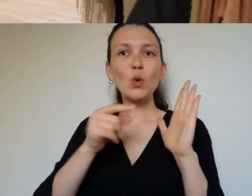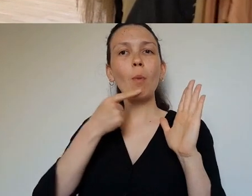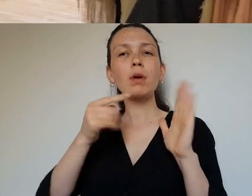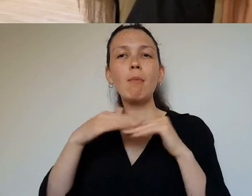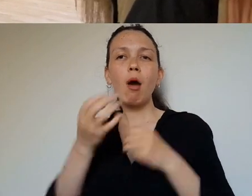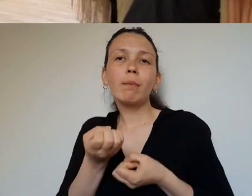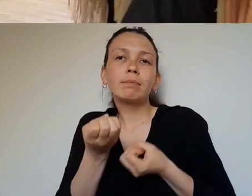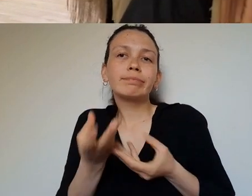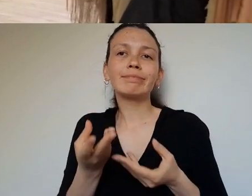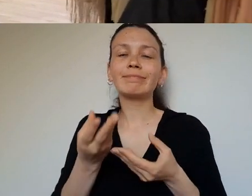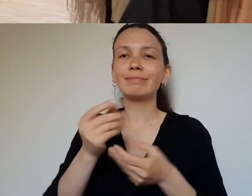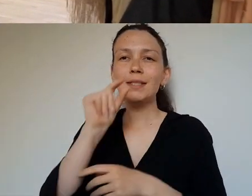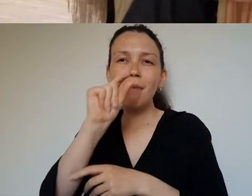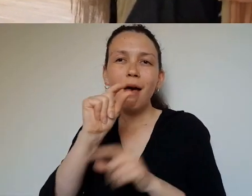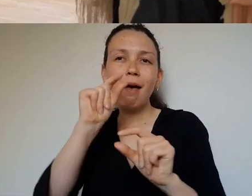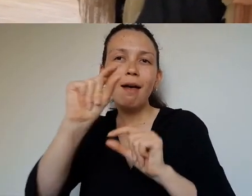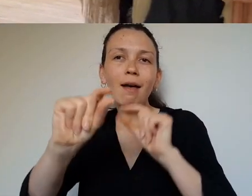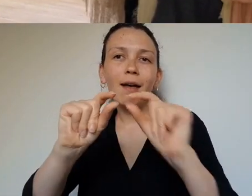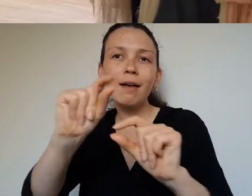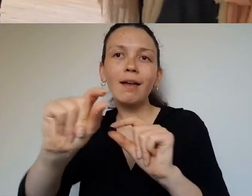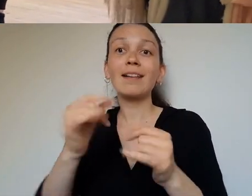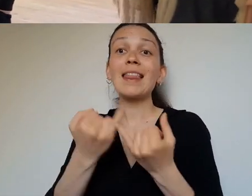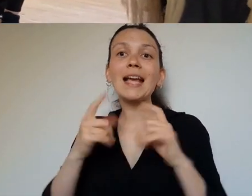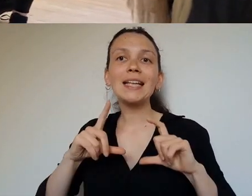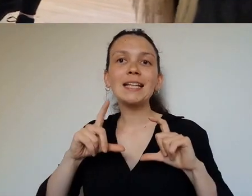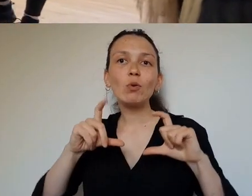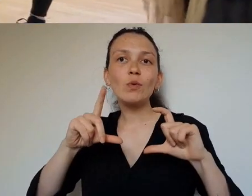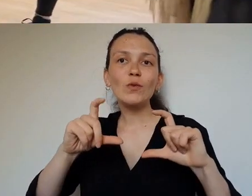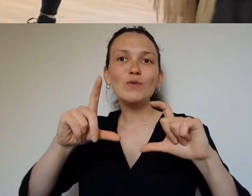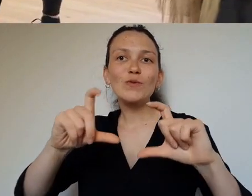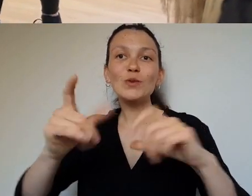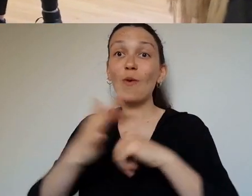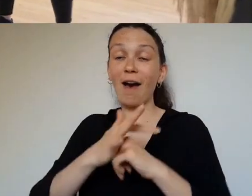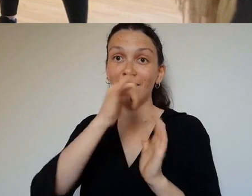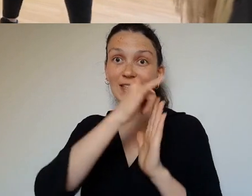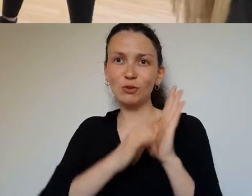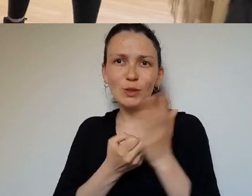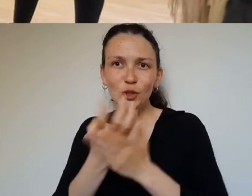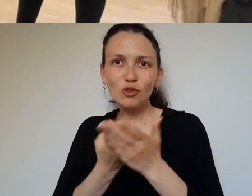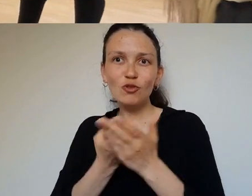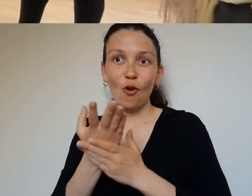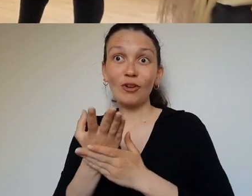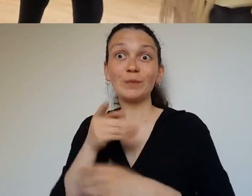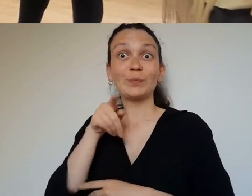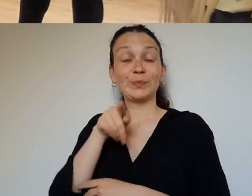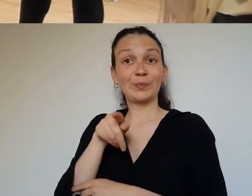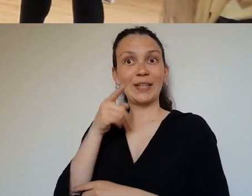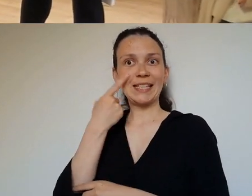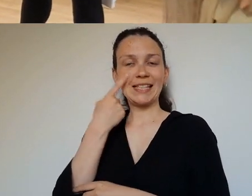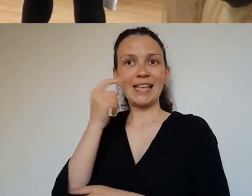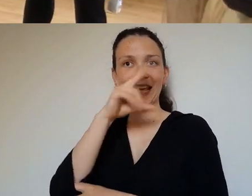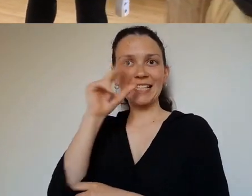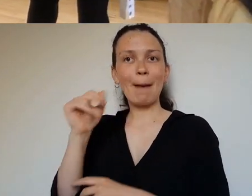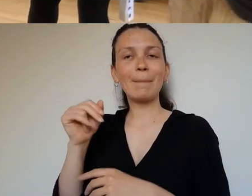Here she shows the group the women's sign for beautiful, and how it is elongated and more expressive than the dominant male sign for the same word.